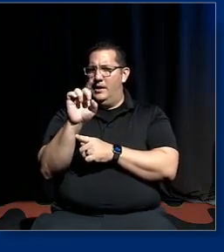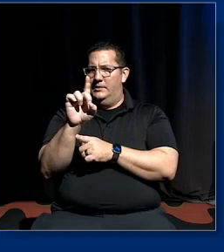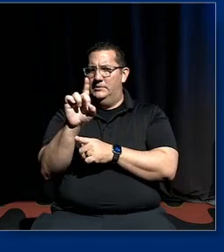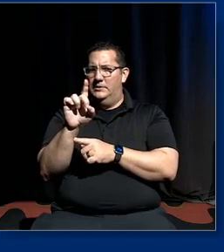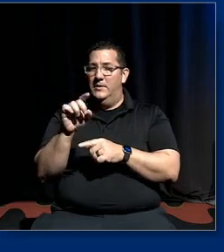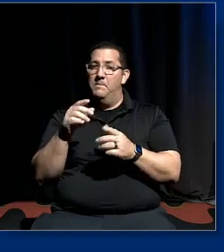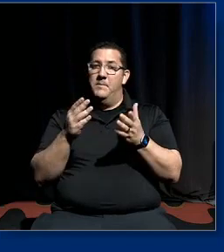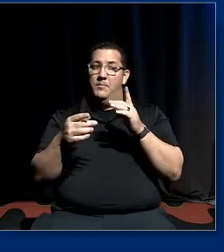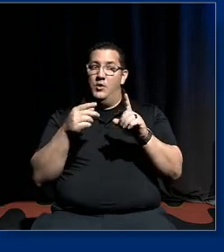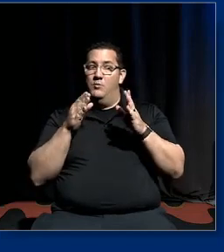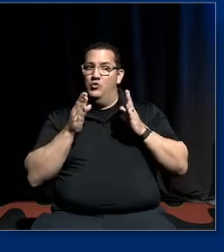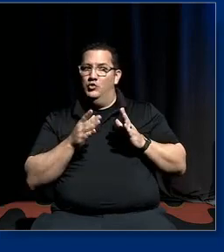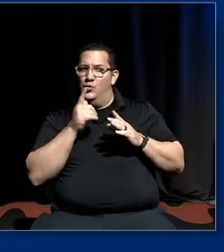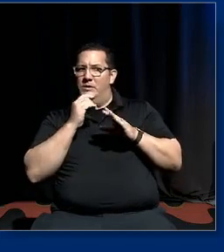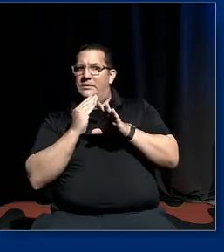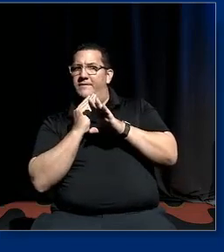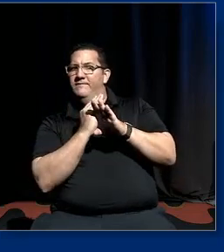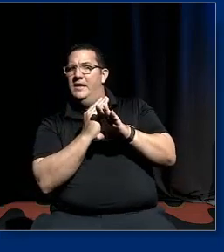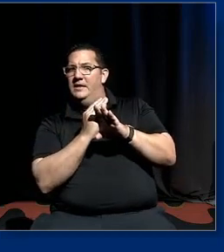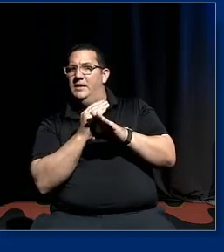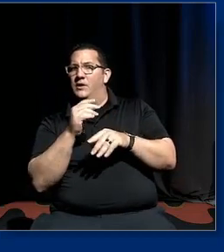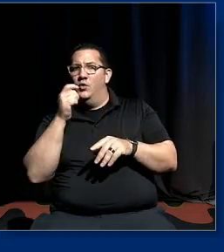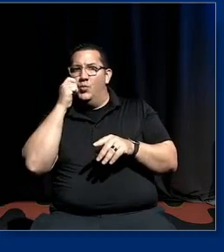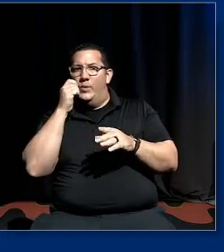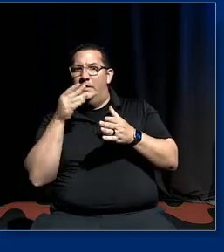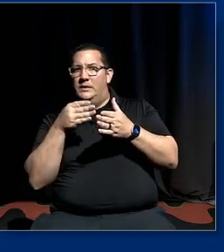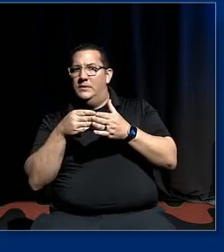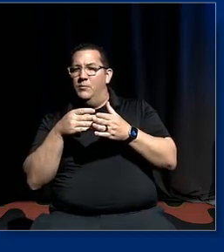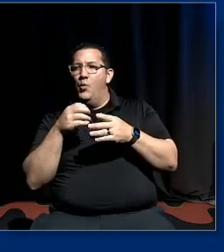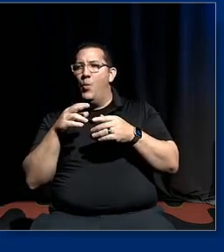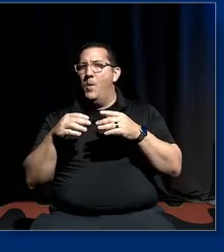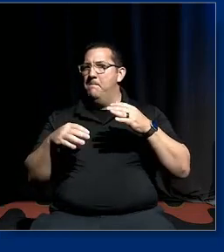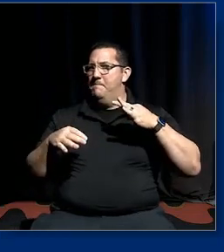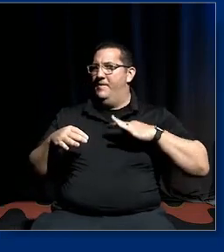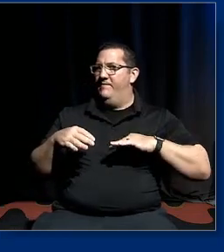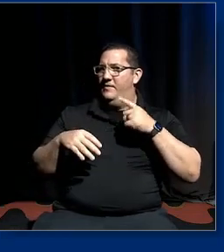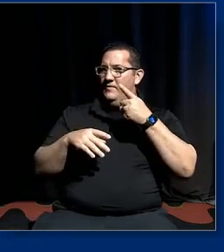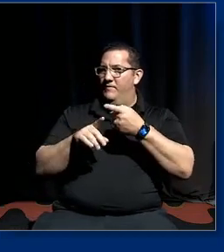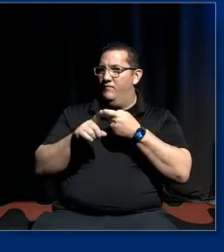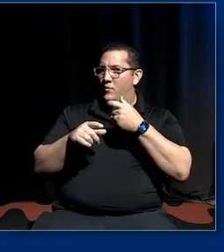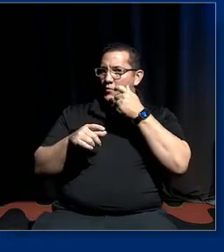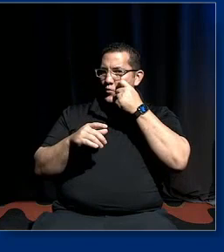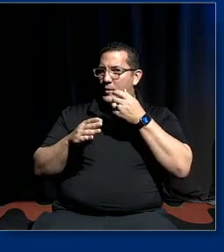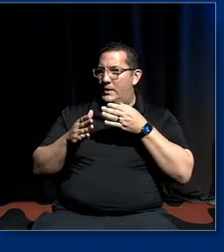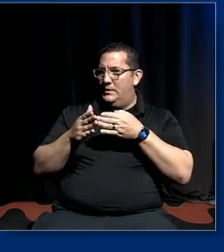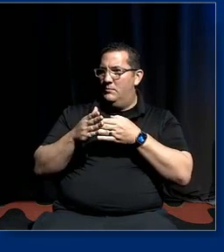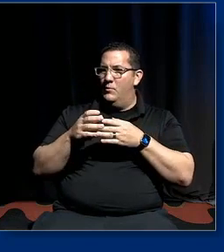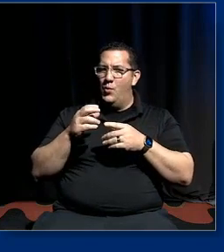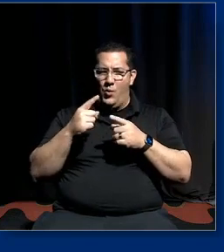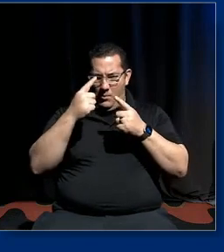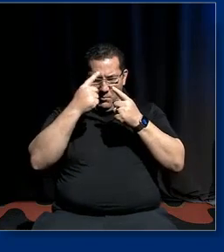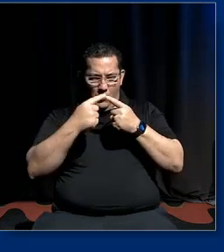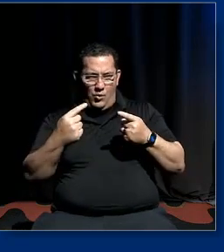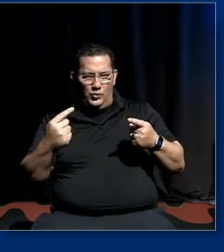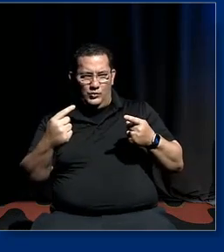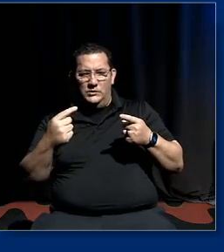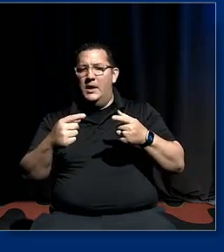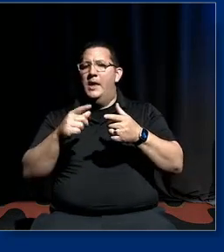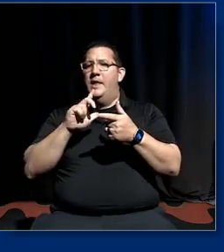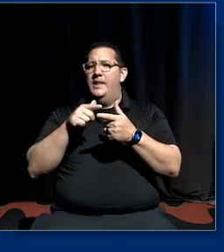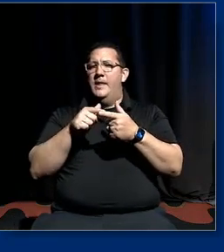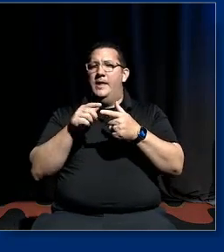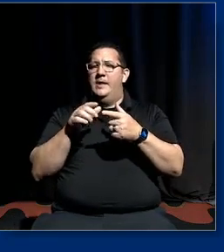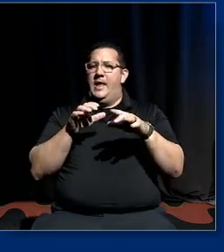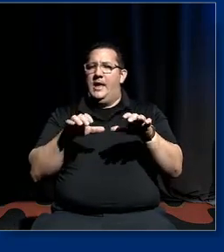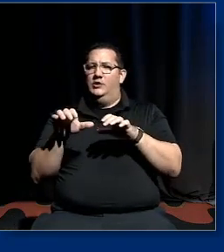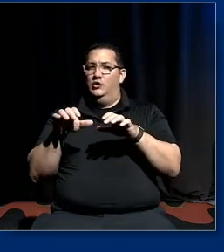be defending racism or or benefit benefiting from racism or opposing it and then our actions are we